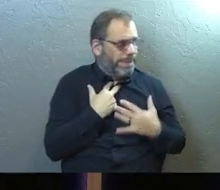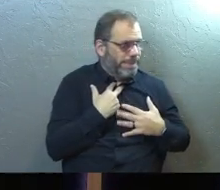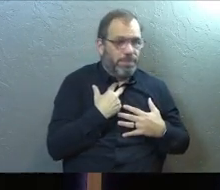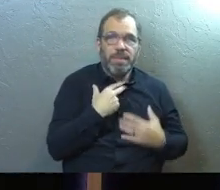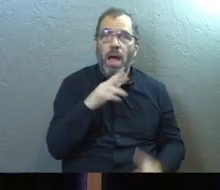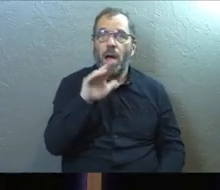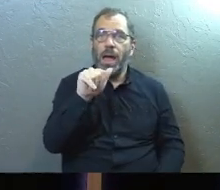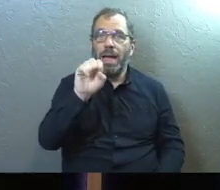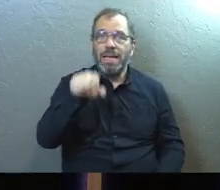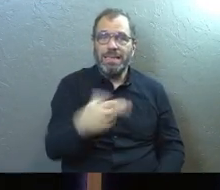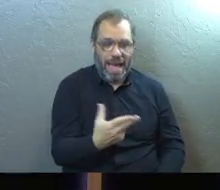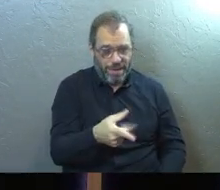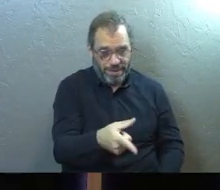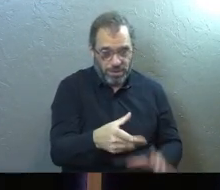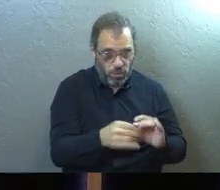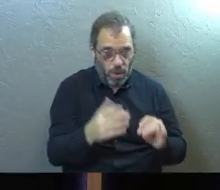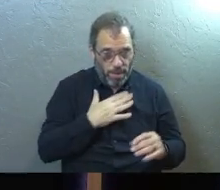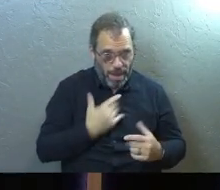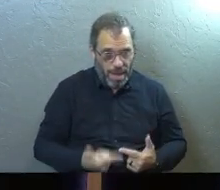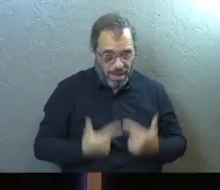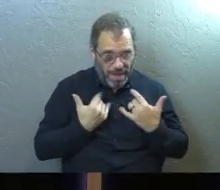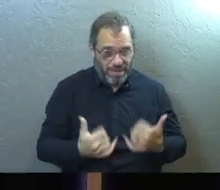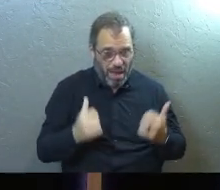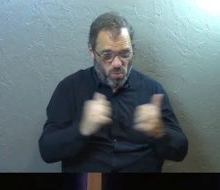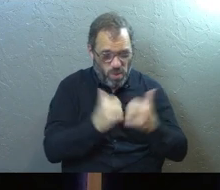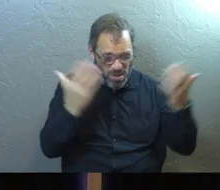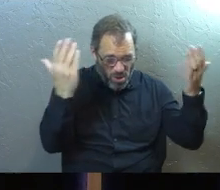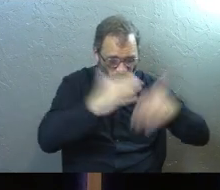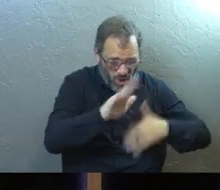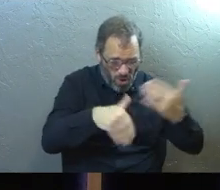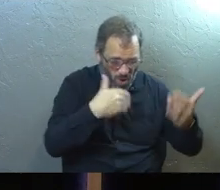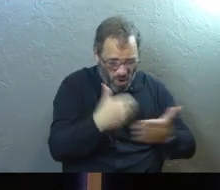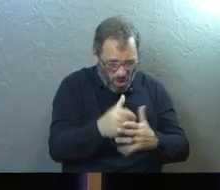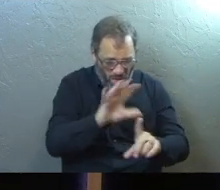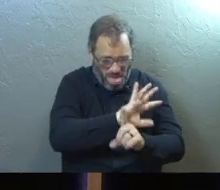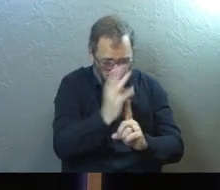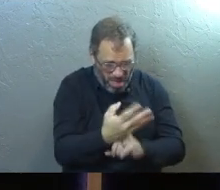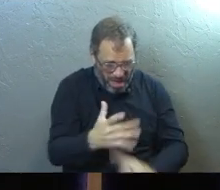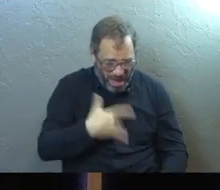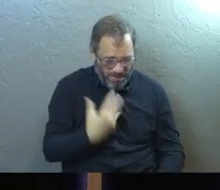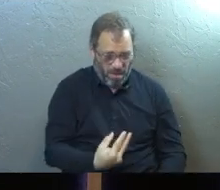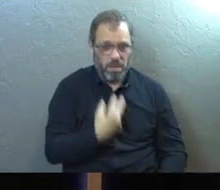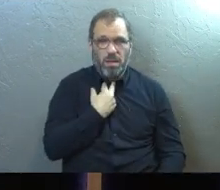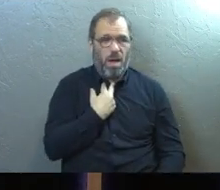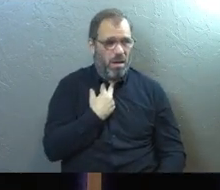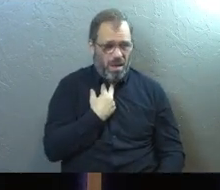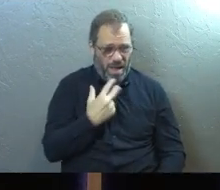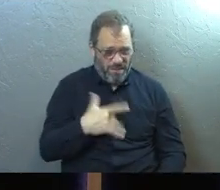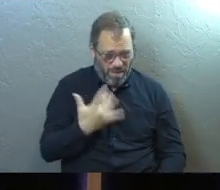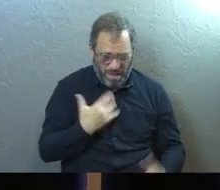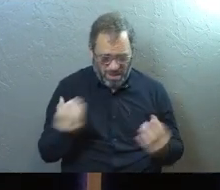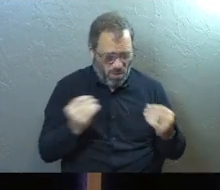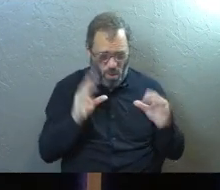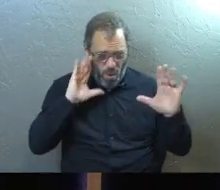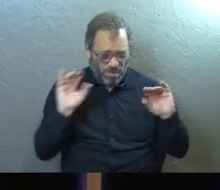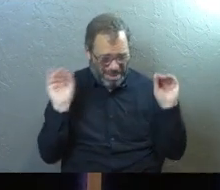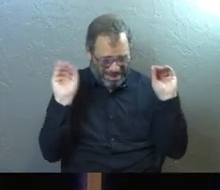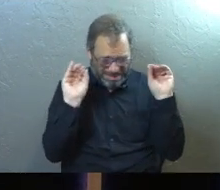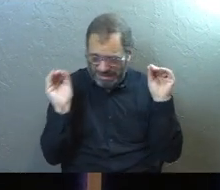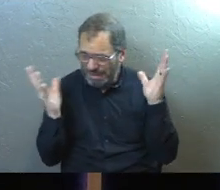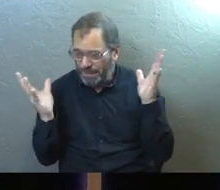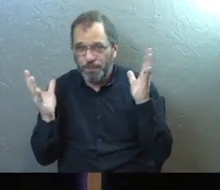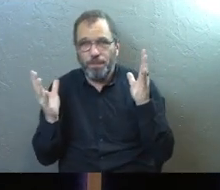And ASAP is like in my life right now with the darkness that all surrounds me, I feel stuck and I feel like I've got no hope.